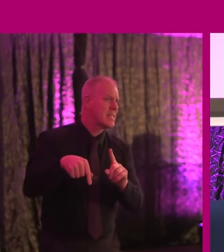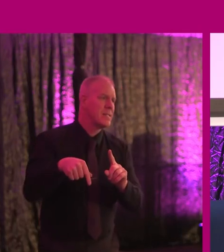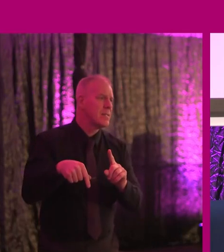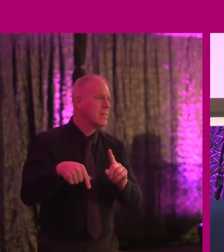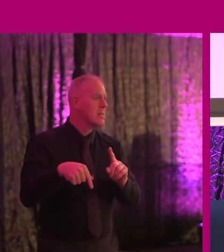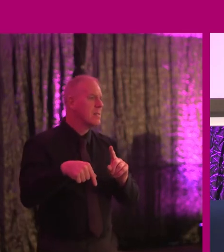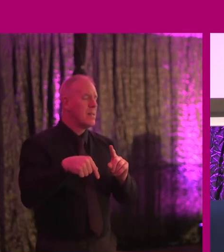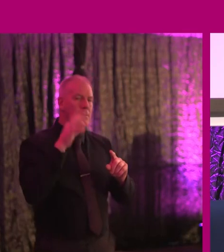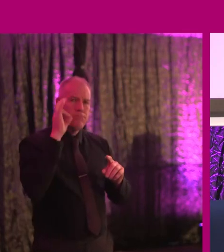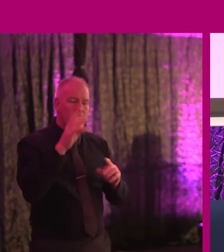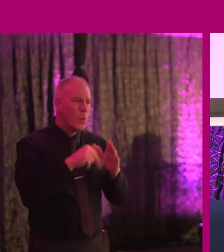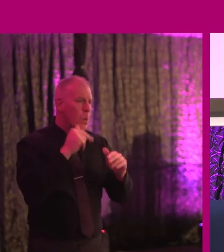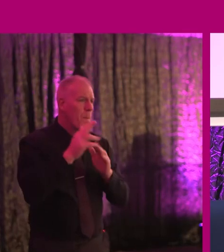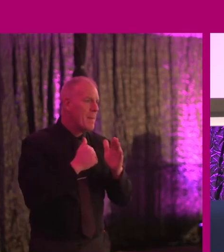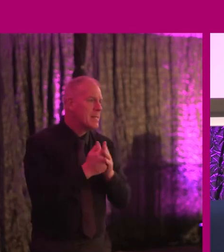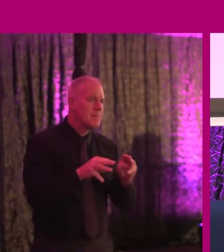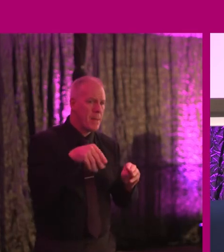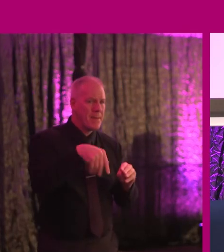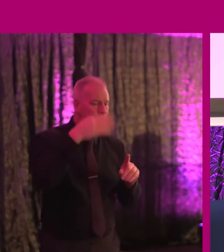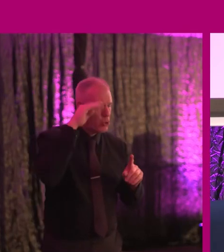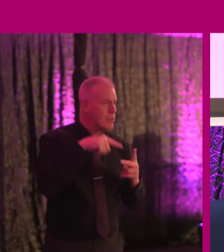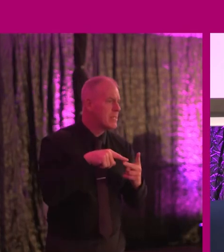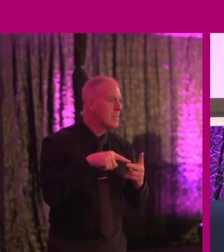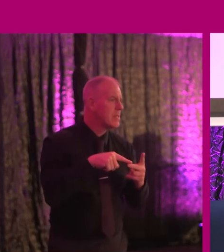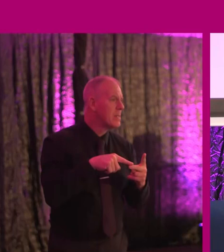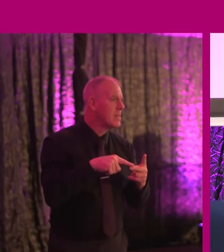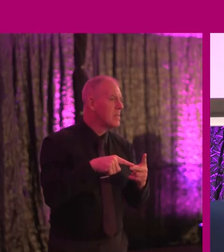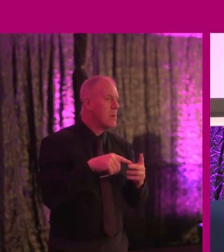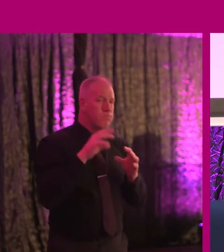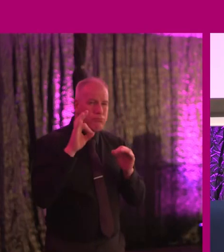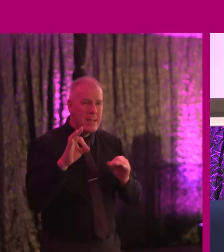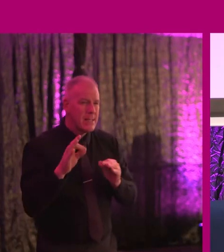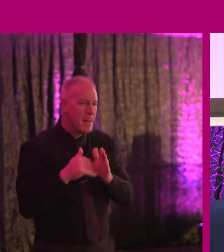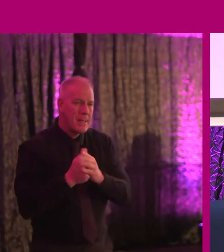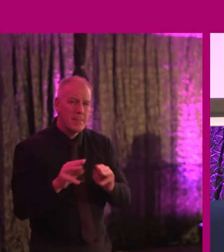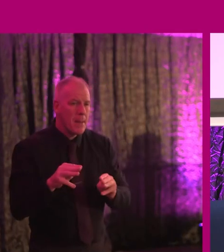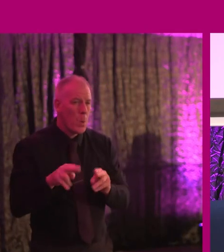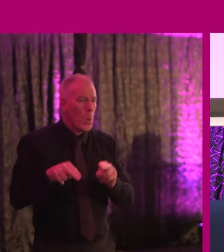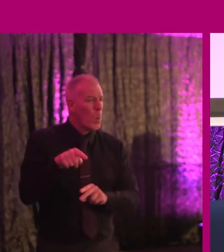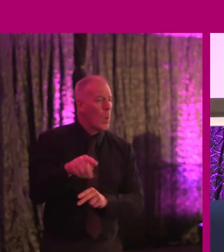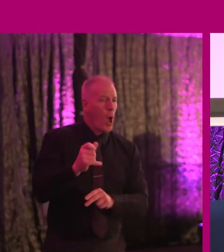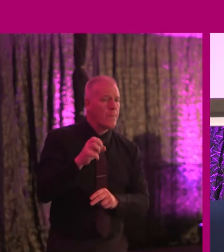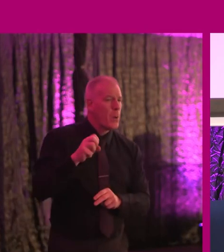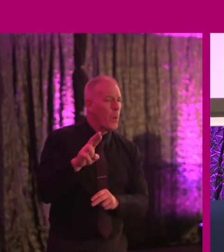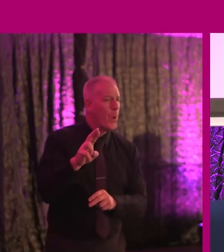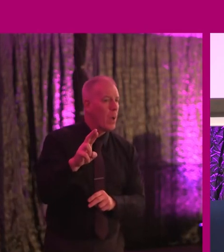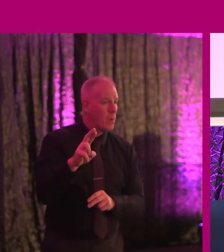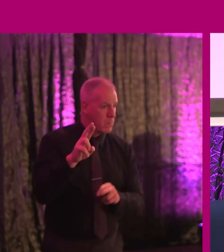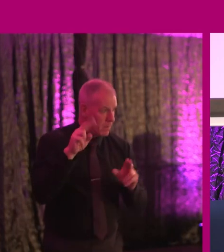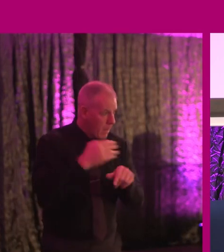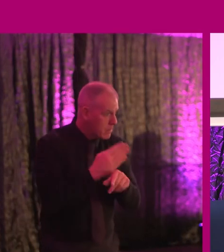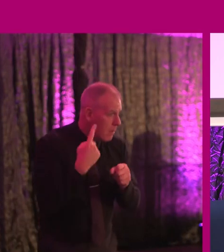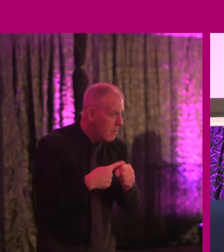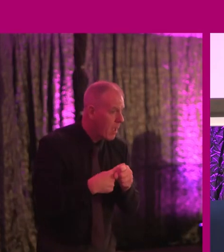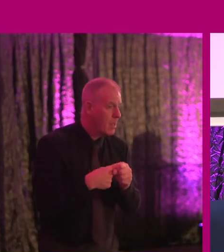some brilliant entrepreneurs with disability coming from this country. We have just some brilliant entrepreneurs. So could we reset it? Could